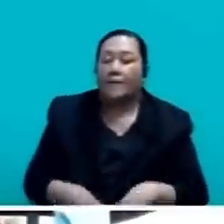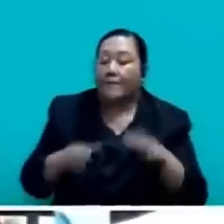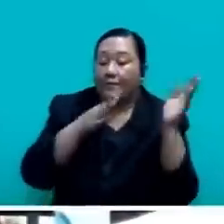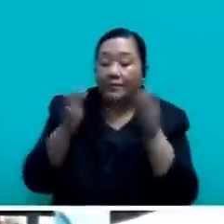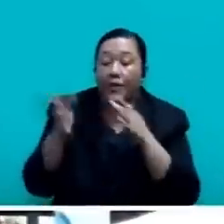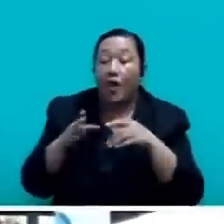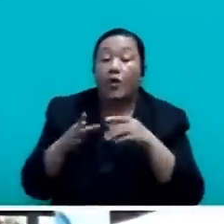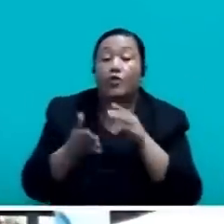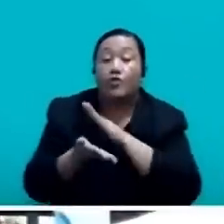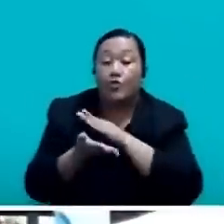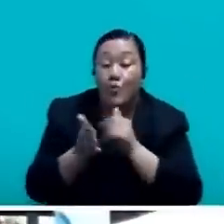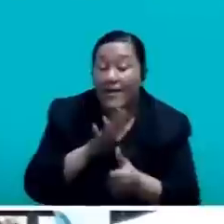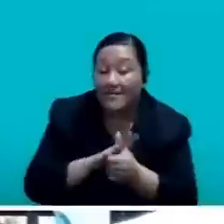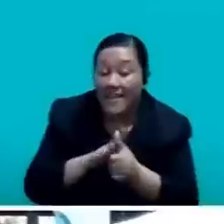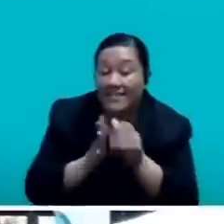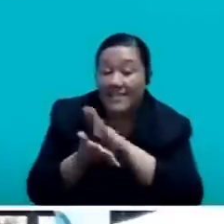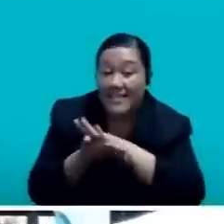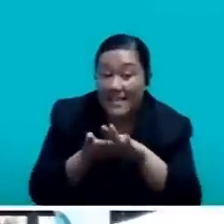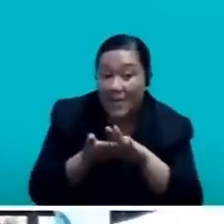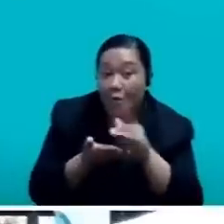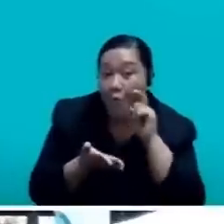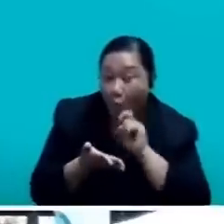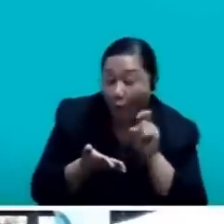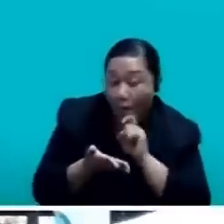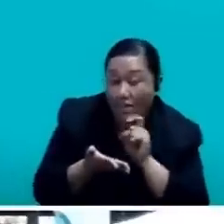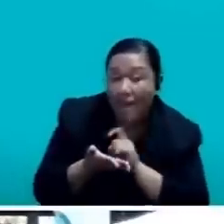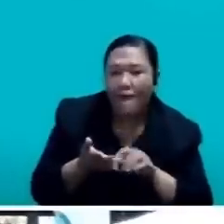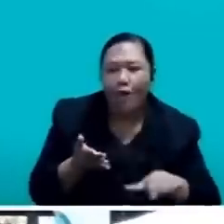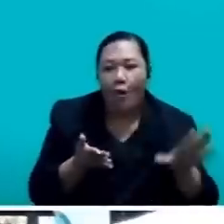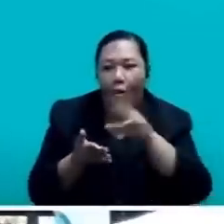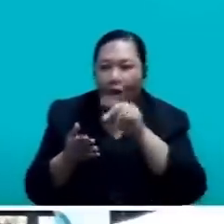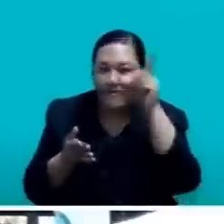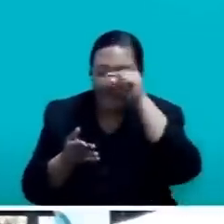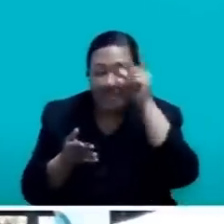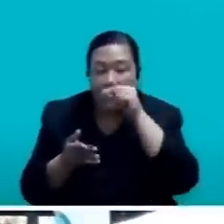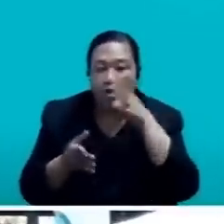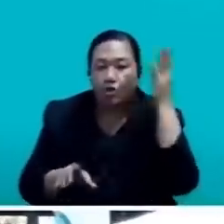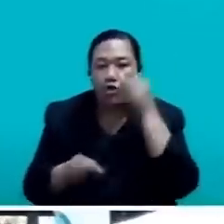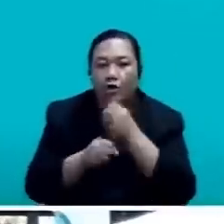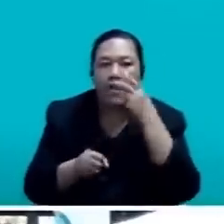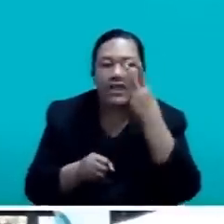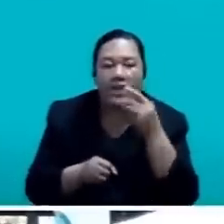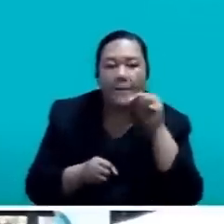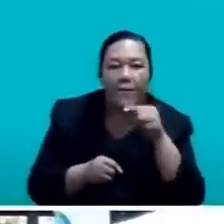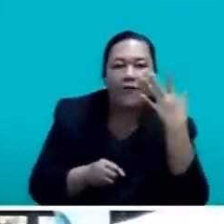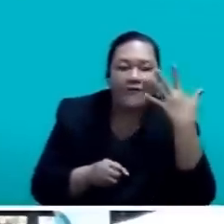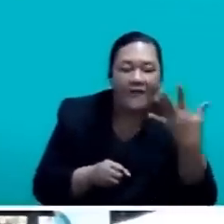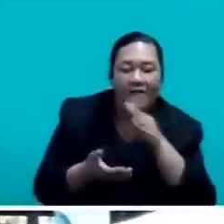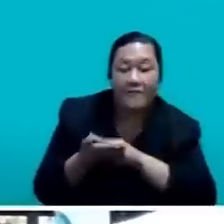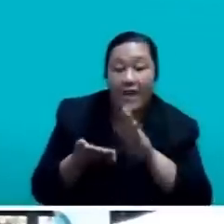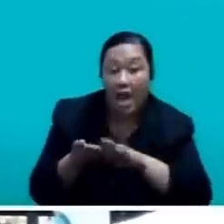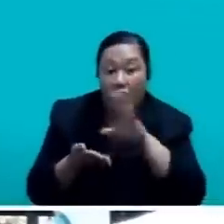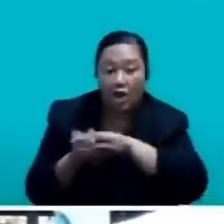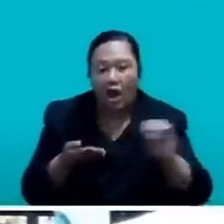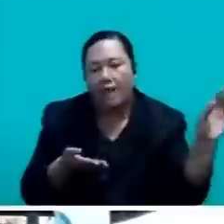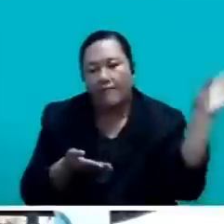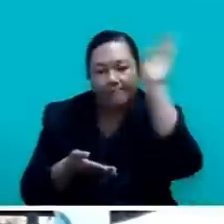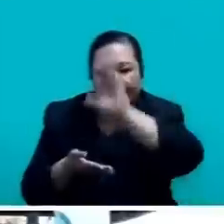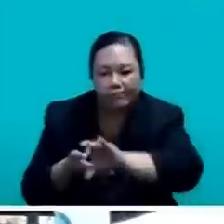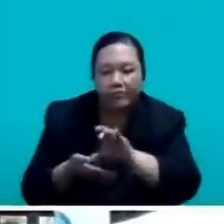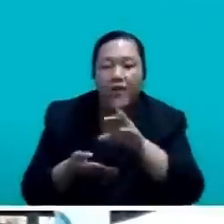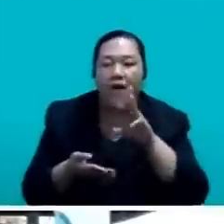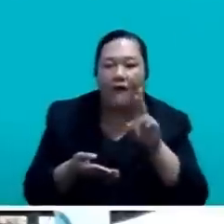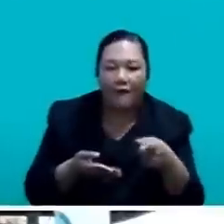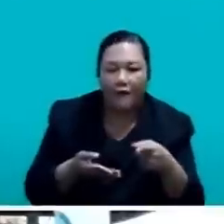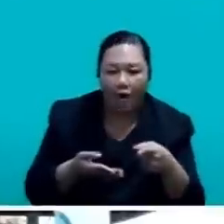fundamental right of refugee, a total of $3.5 million has been allocated for groundwater assessment